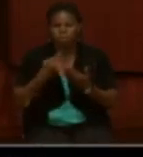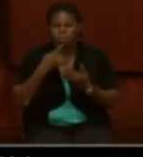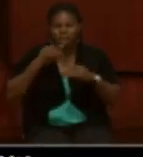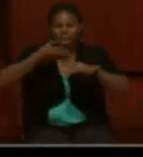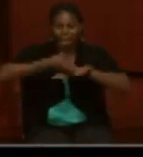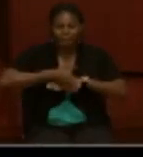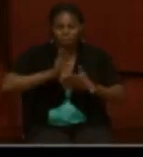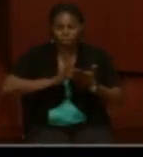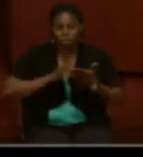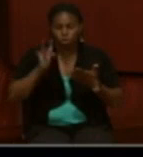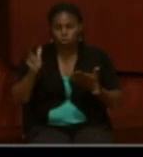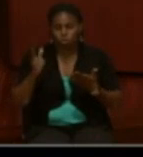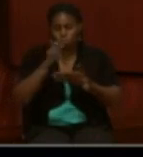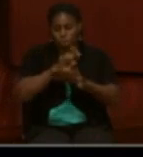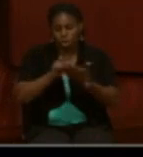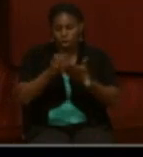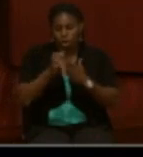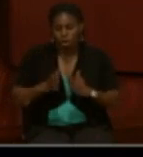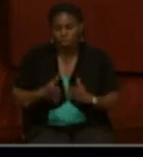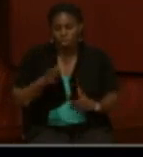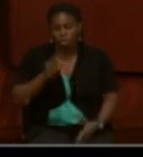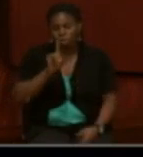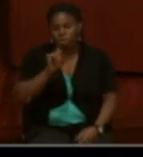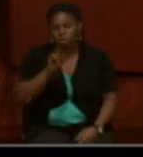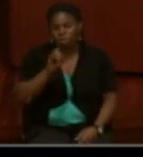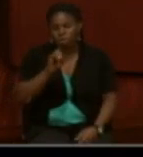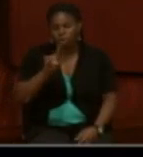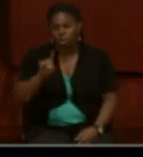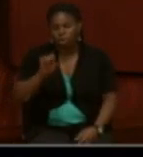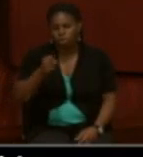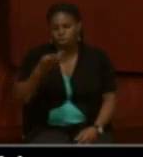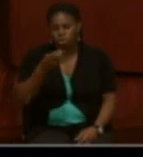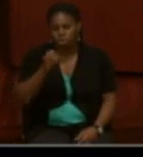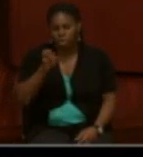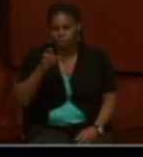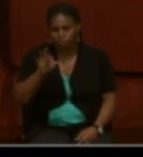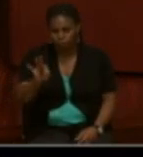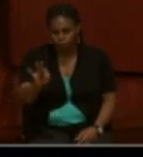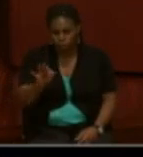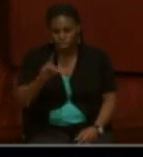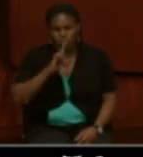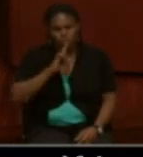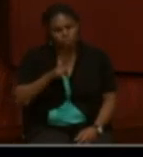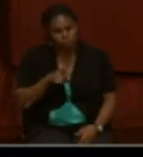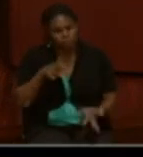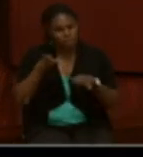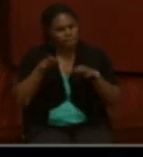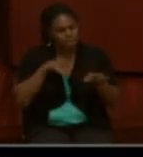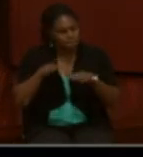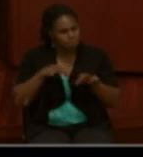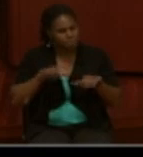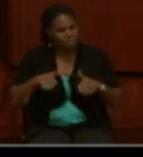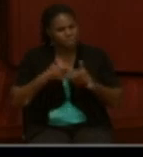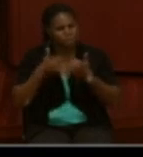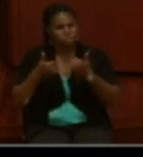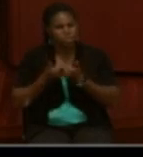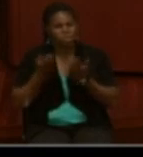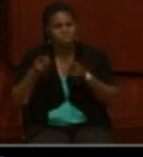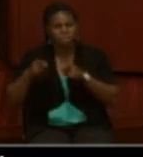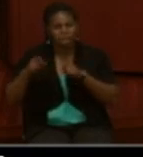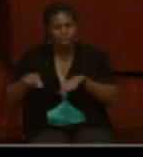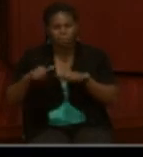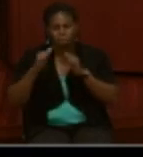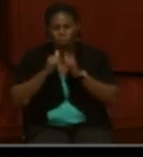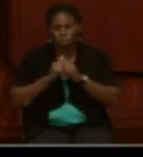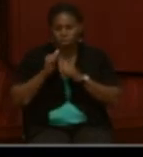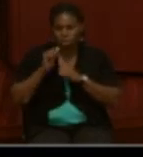Donald Shaffer that does an excellent job of getting into kind of the unique challenges that were faced by black Civil War